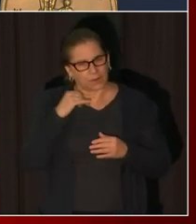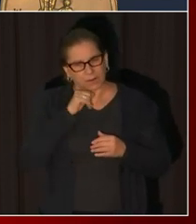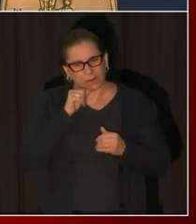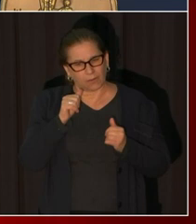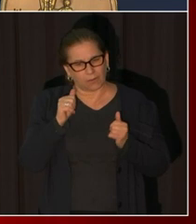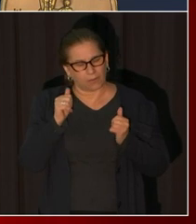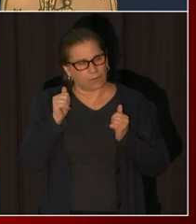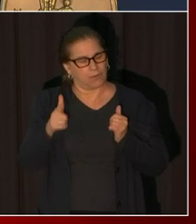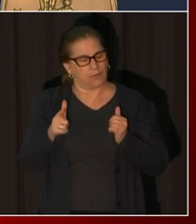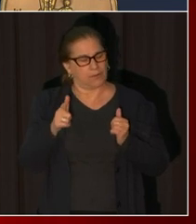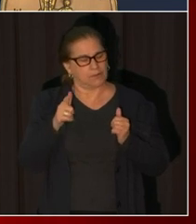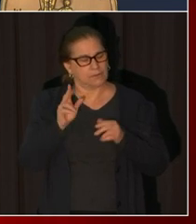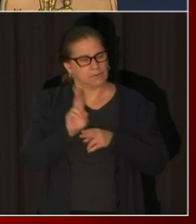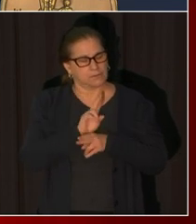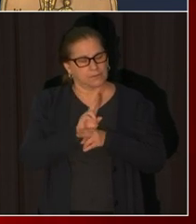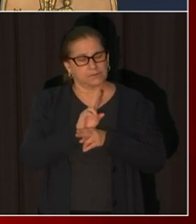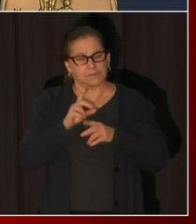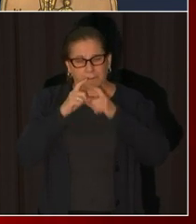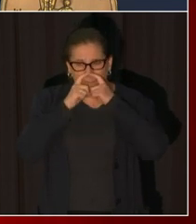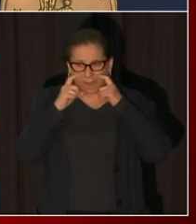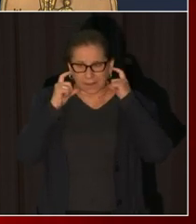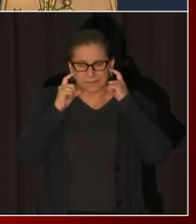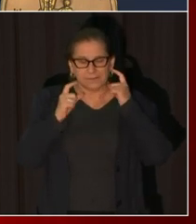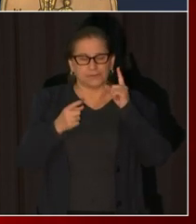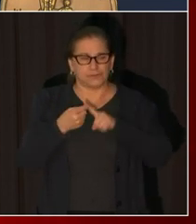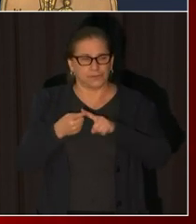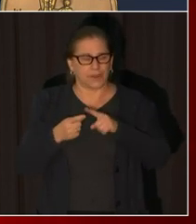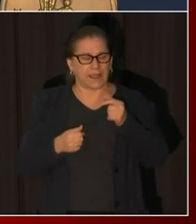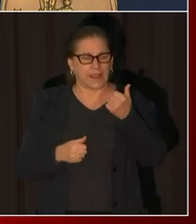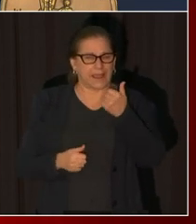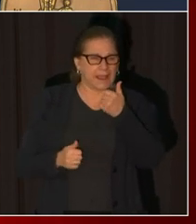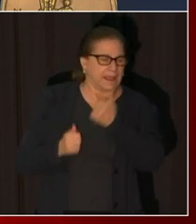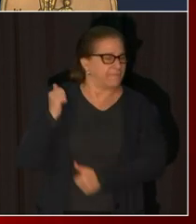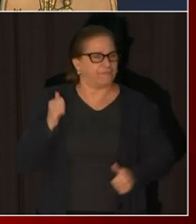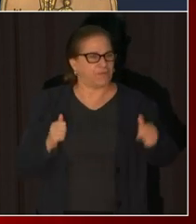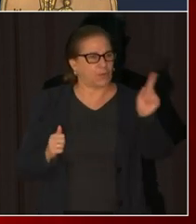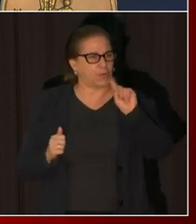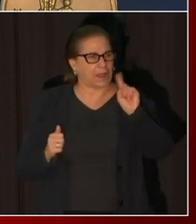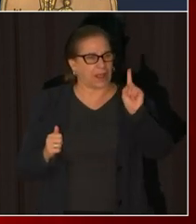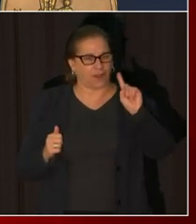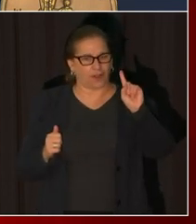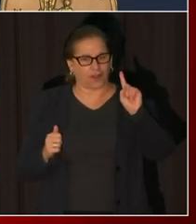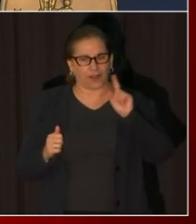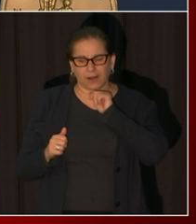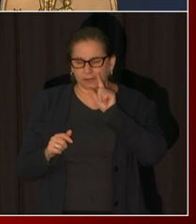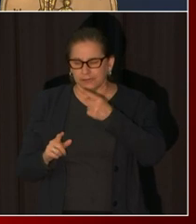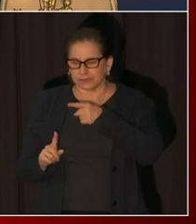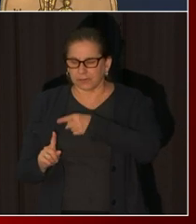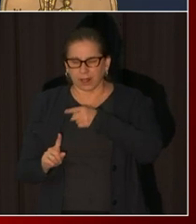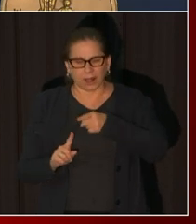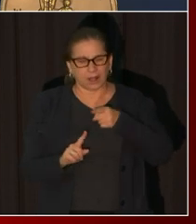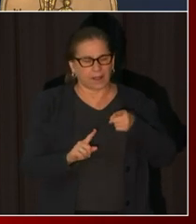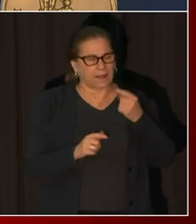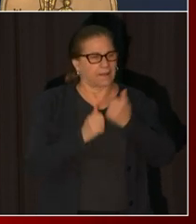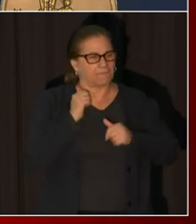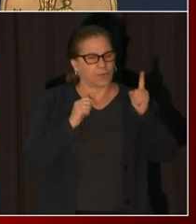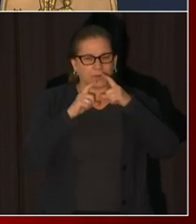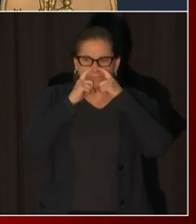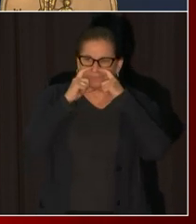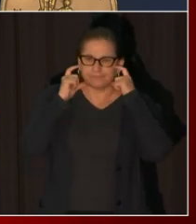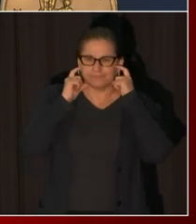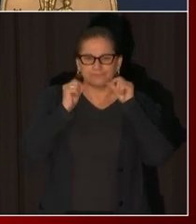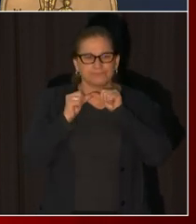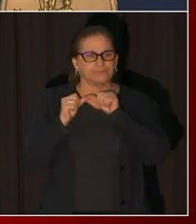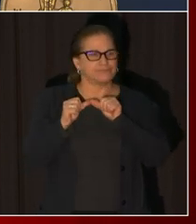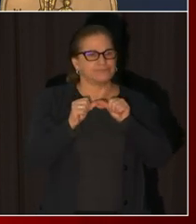uh we are uh my recommendation to everyone is if you are in any place where you can't six foot